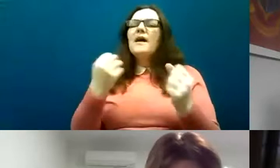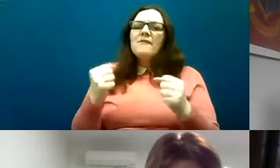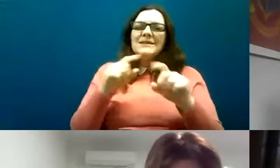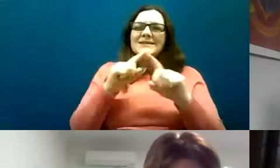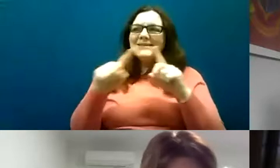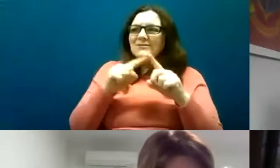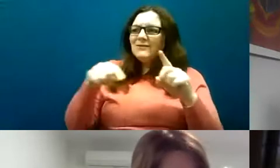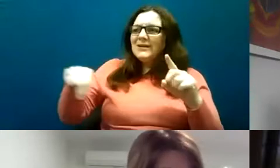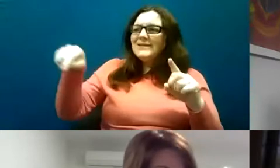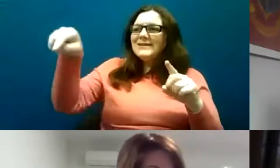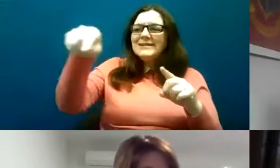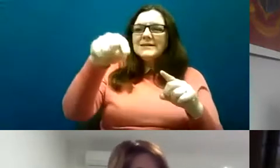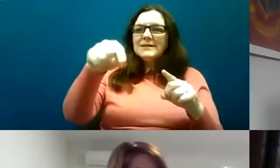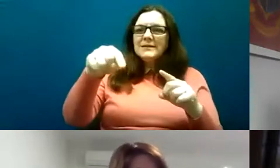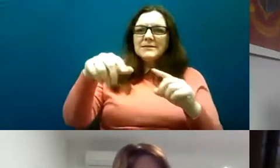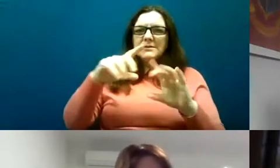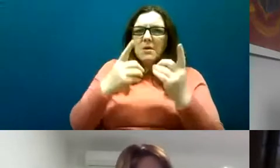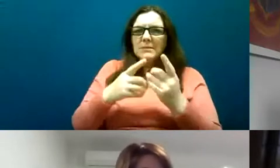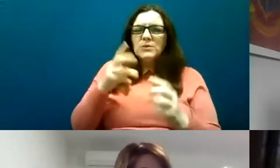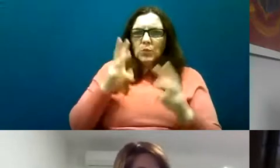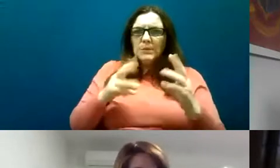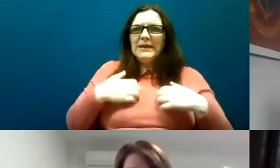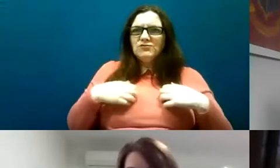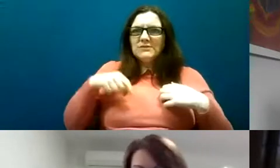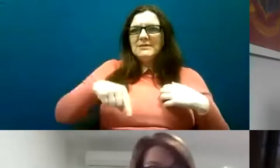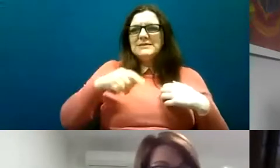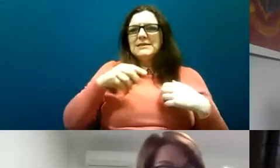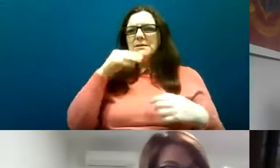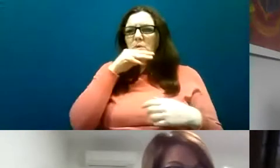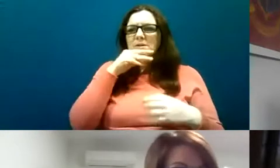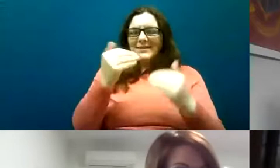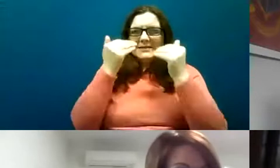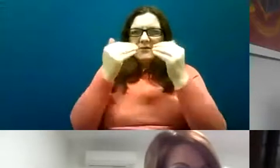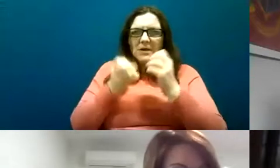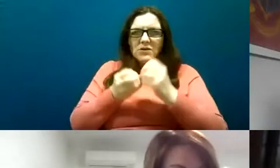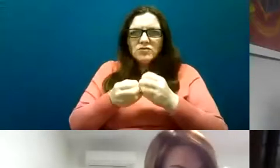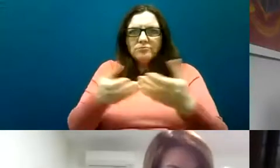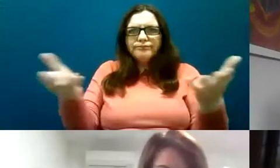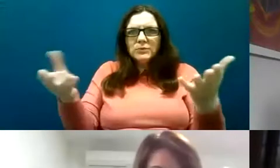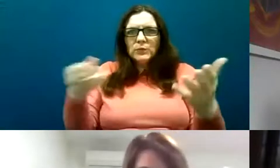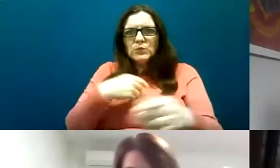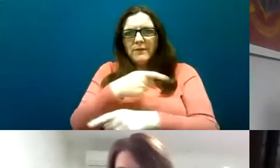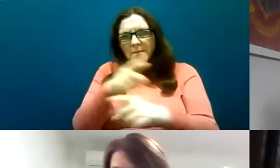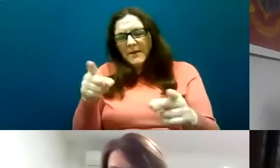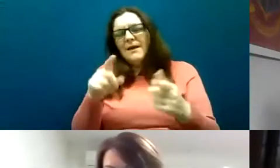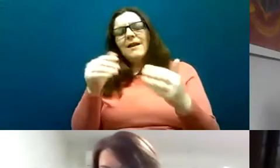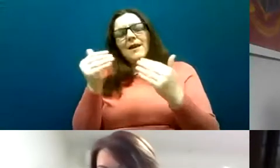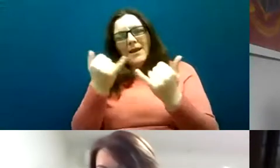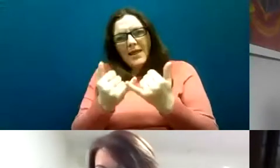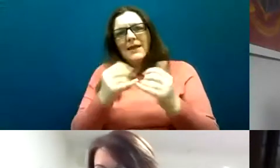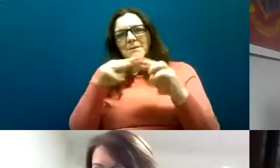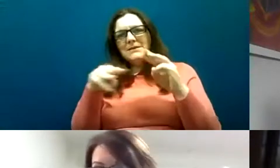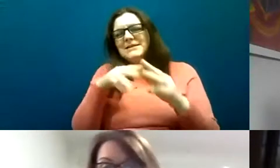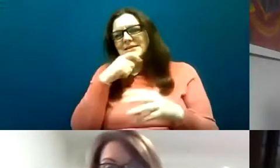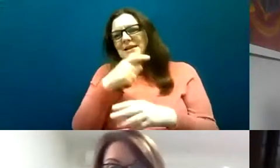be interested in what was produced today I think it's important that it's disseminated and certainly as the minister has indicated it will be